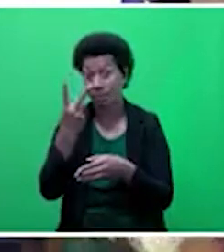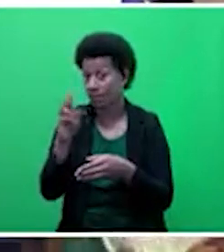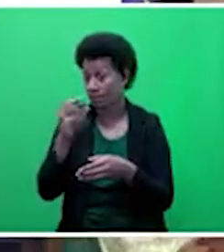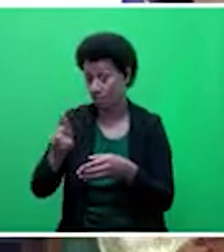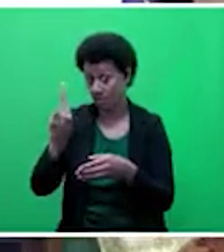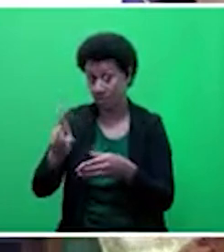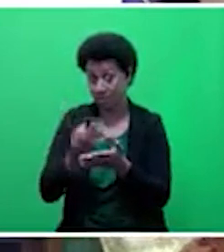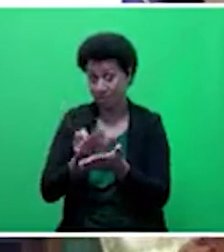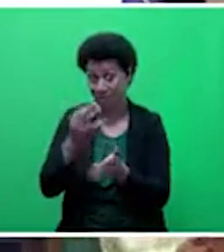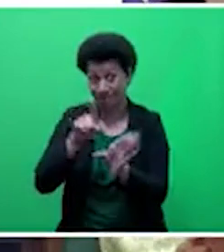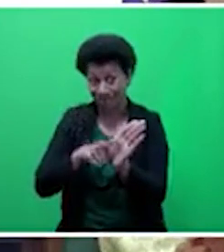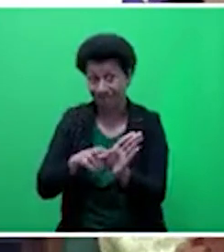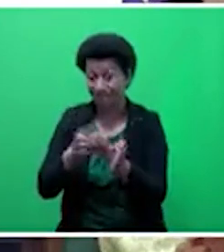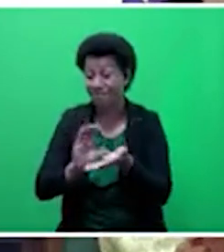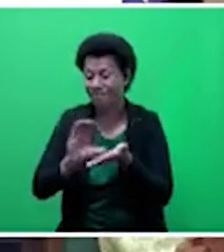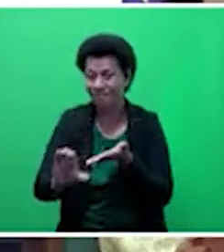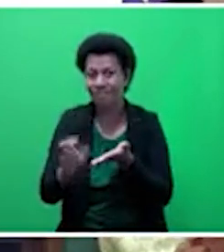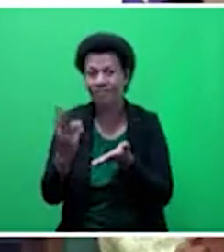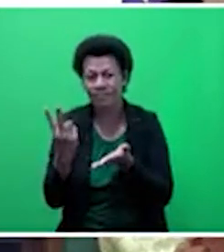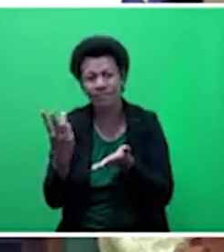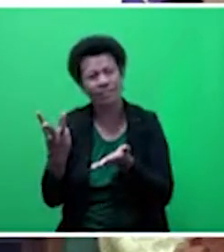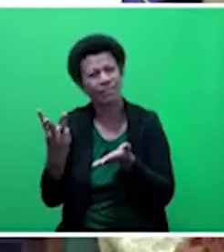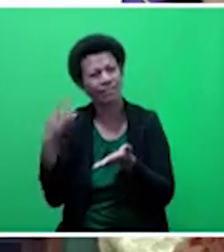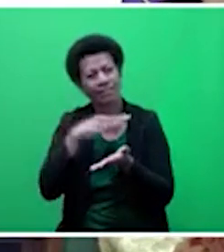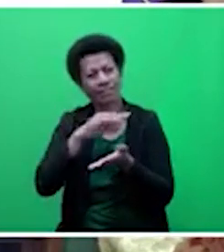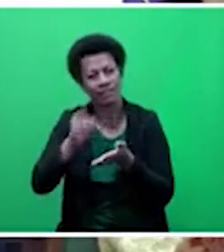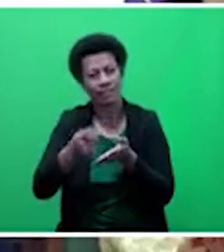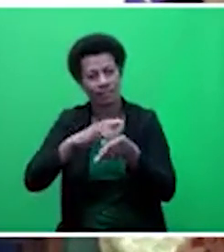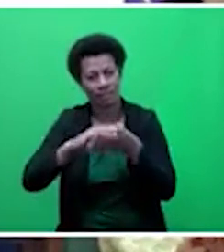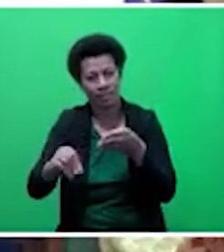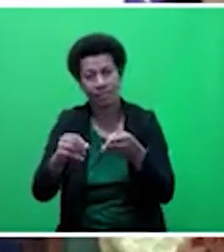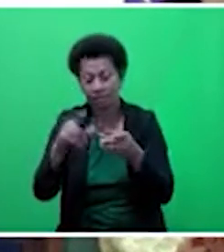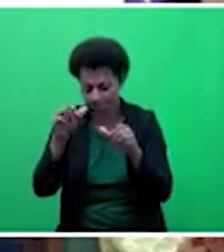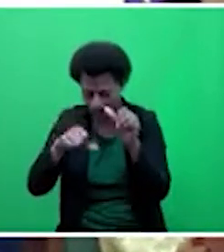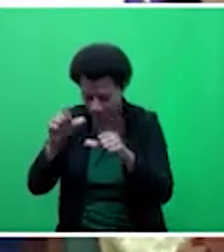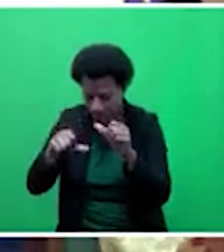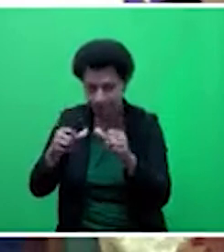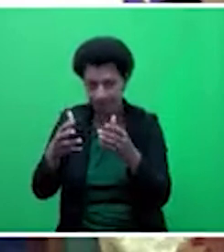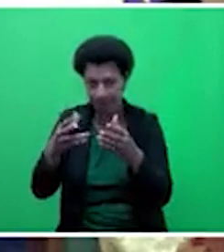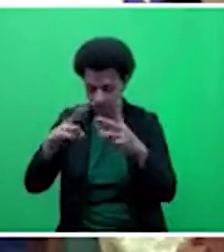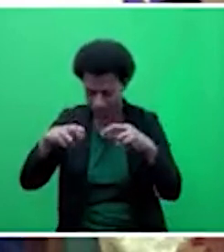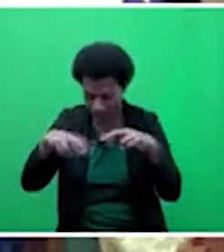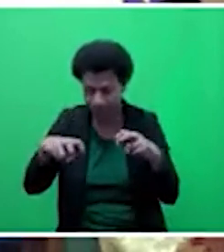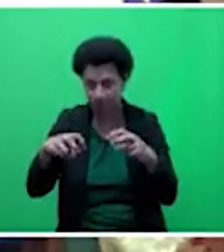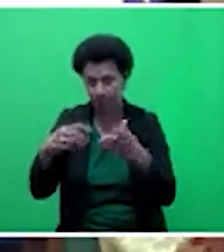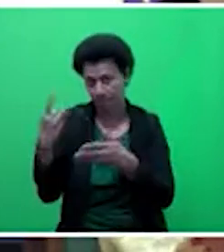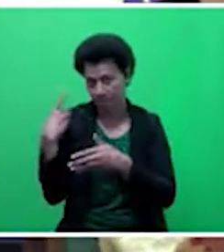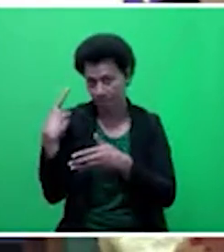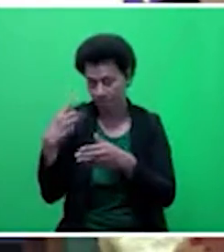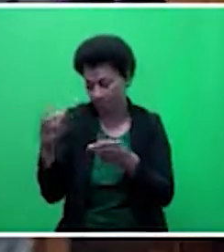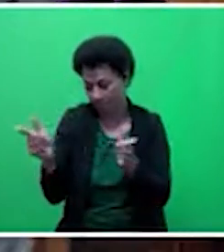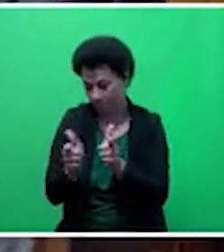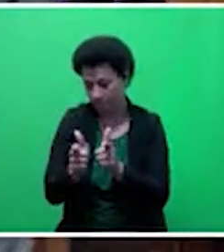financial year we granted a specific sum of $300,000 to conduct investigations and monitor the tax and duty reductions on 1